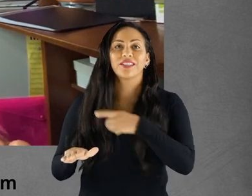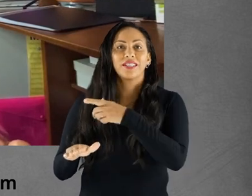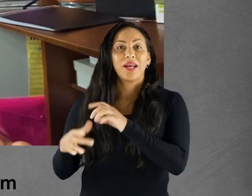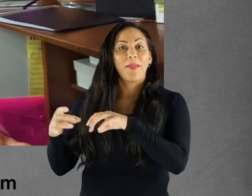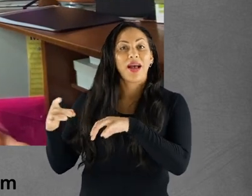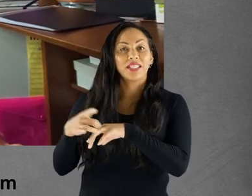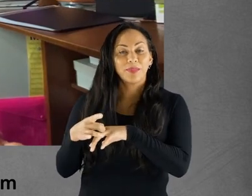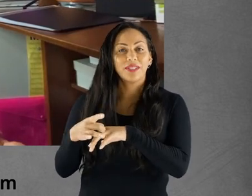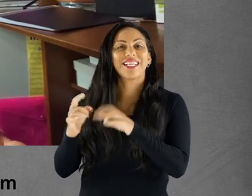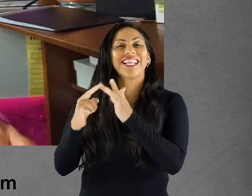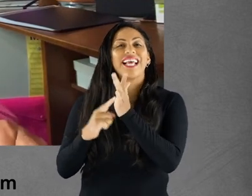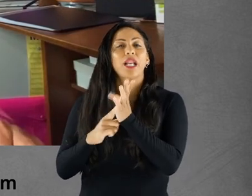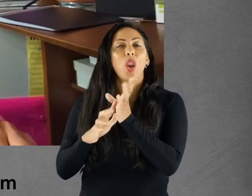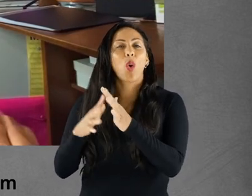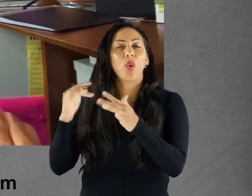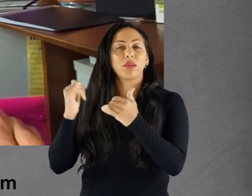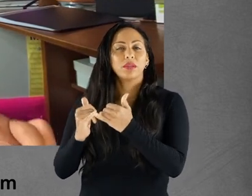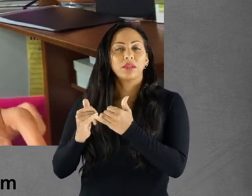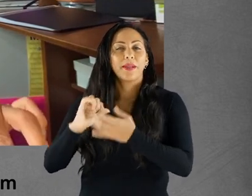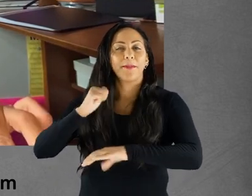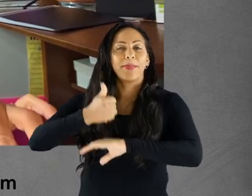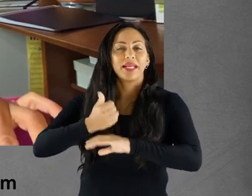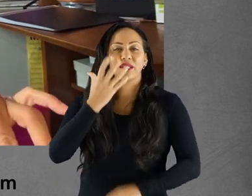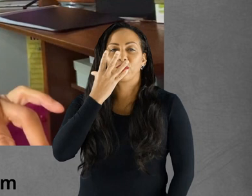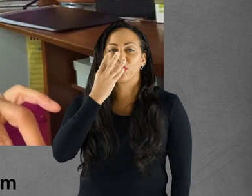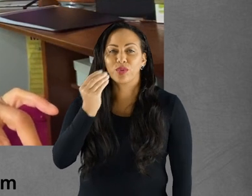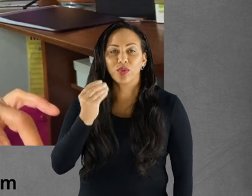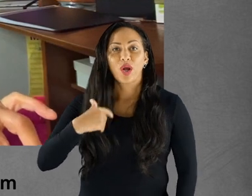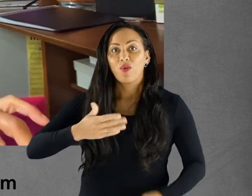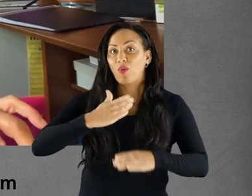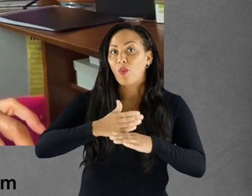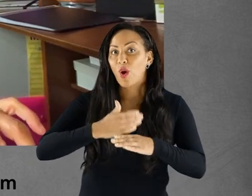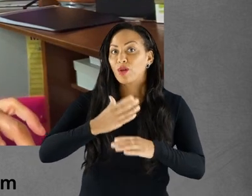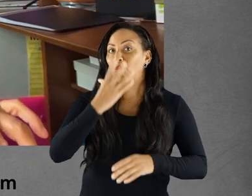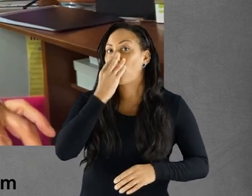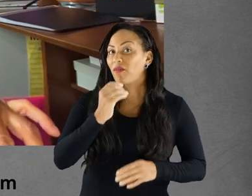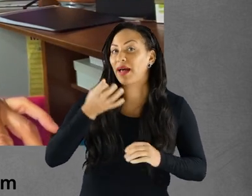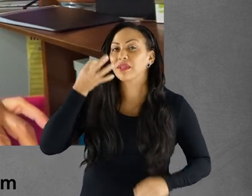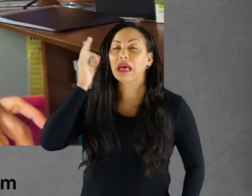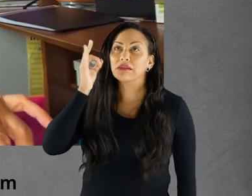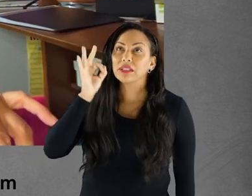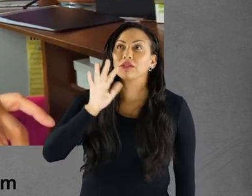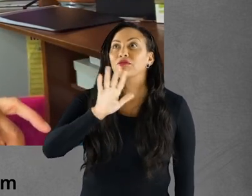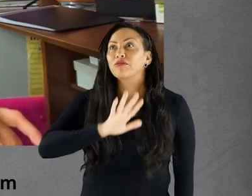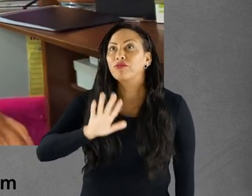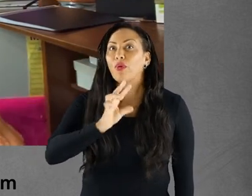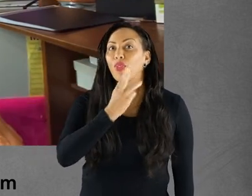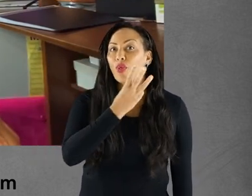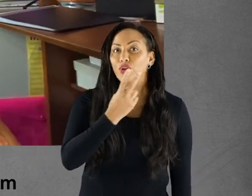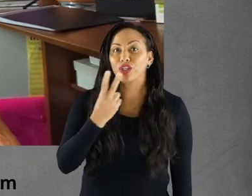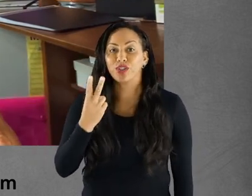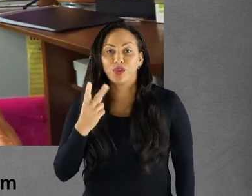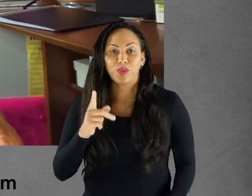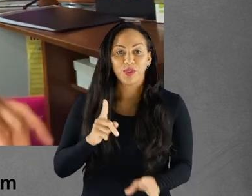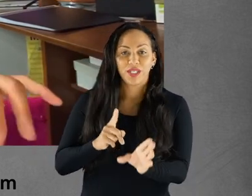-laws in Wolverhampton and I've worked for Wolverhampton council for 32